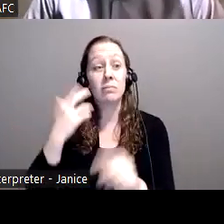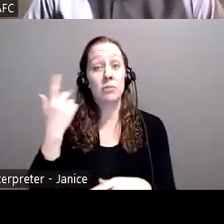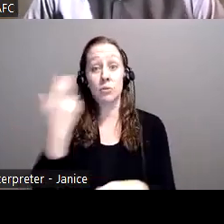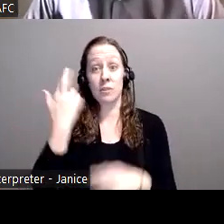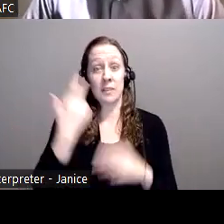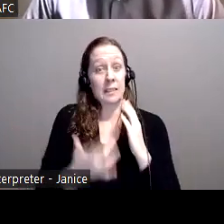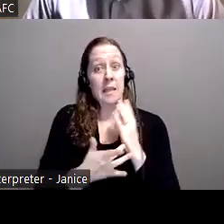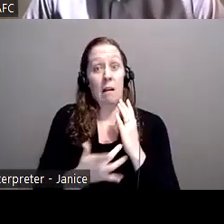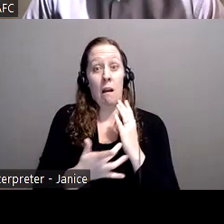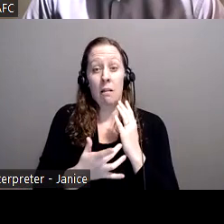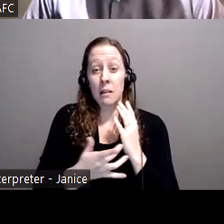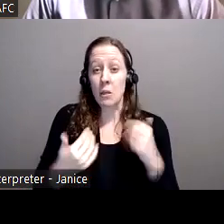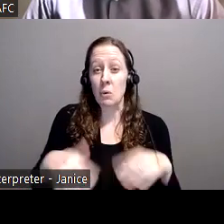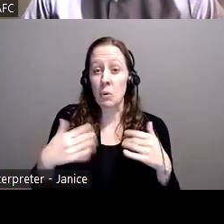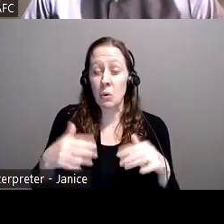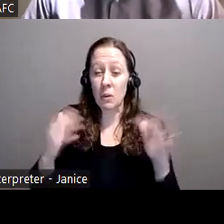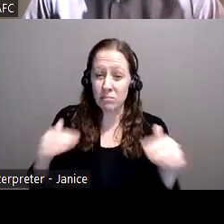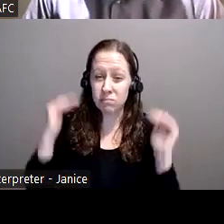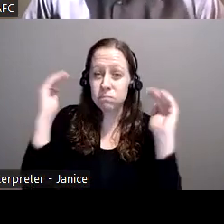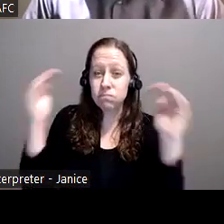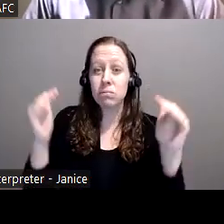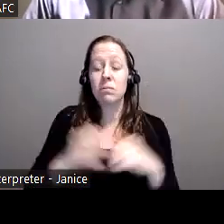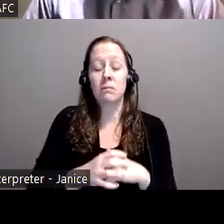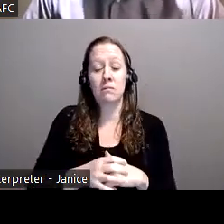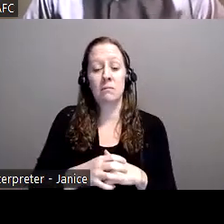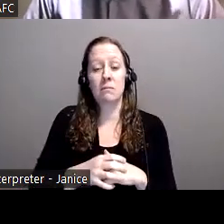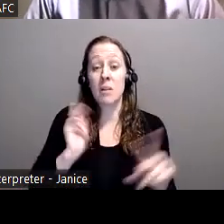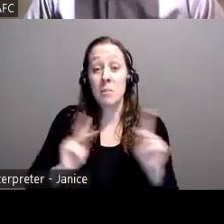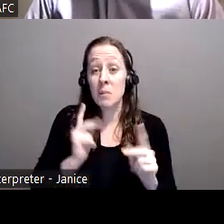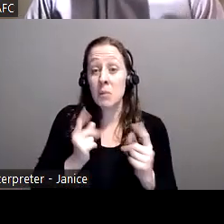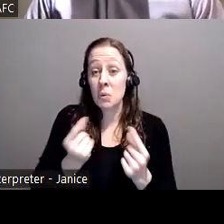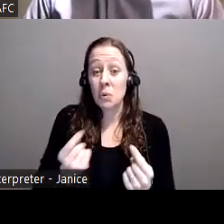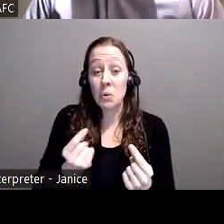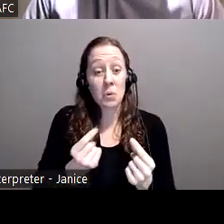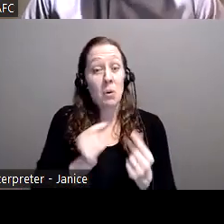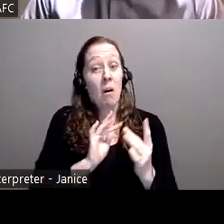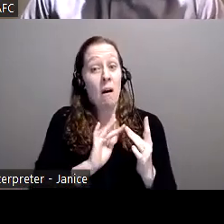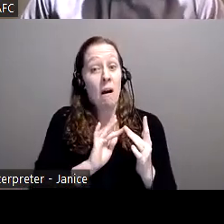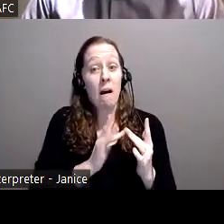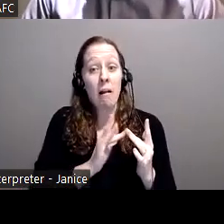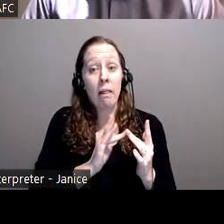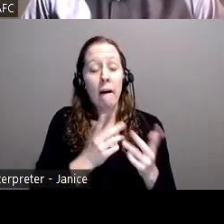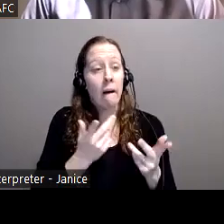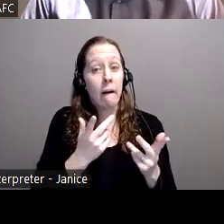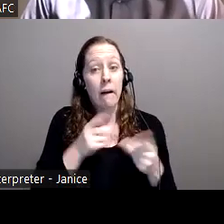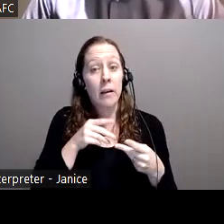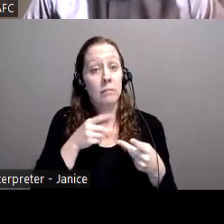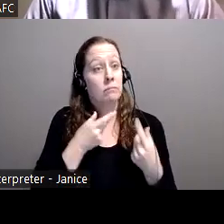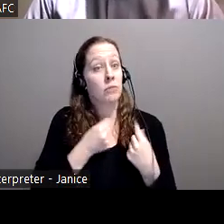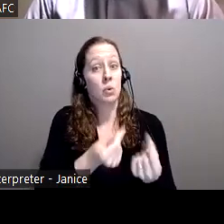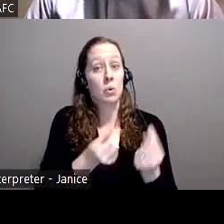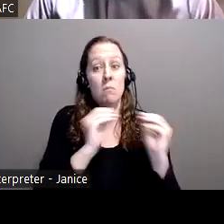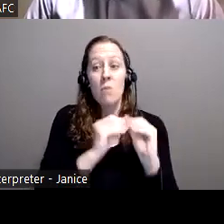you know, we're, we're seeing people spending more time online because they've adapted new habits because of the pandemic,